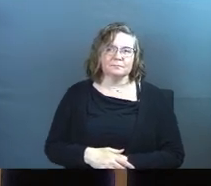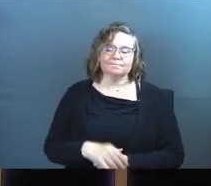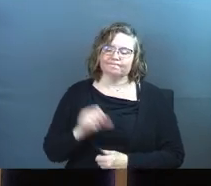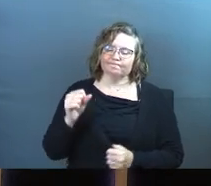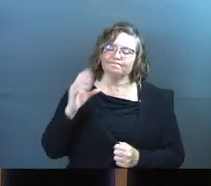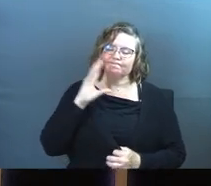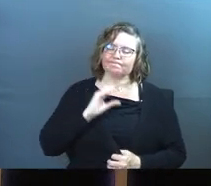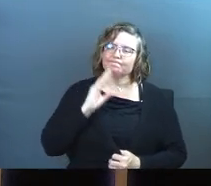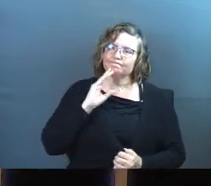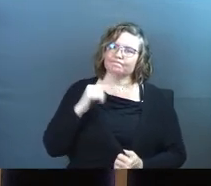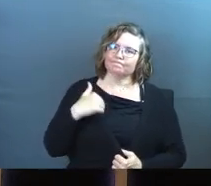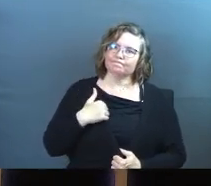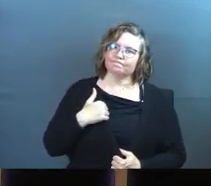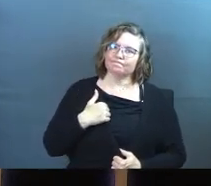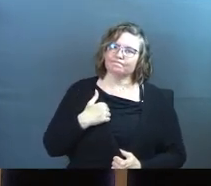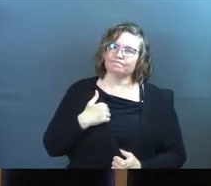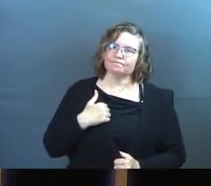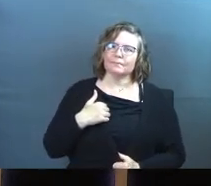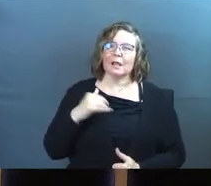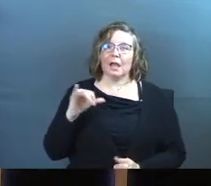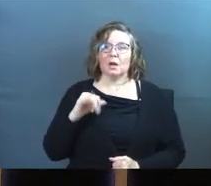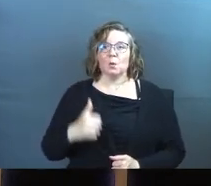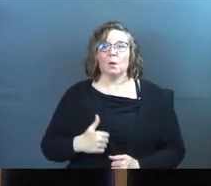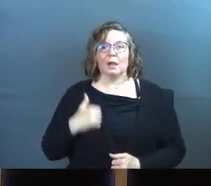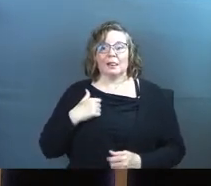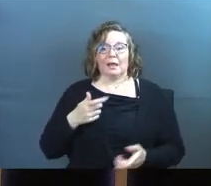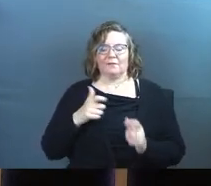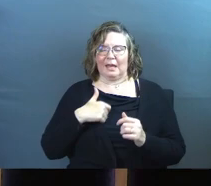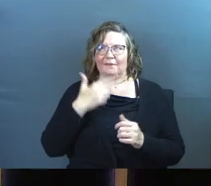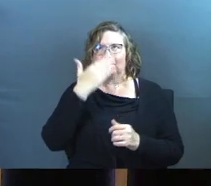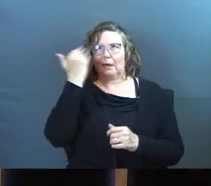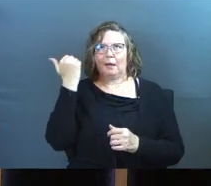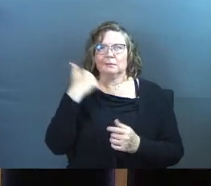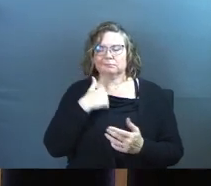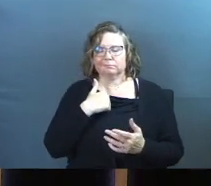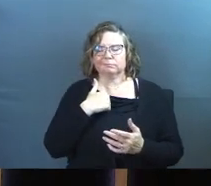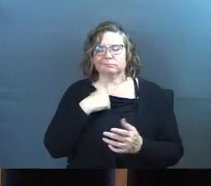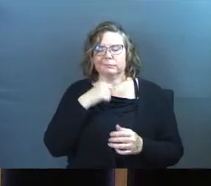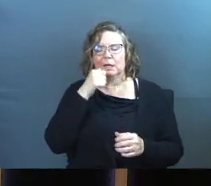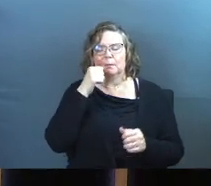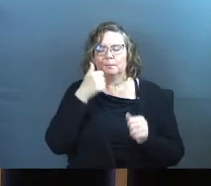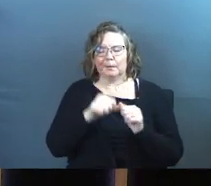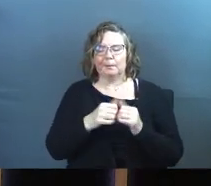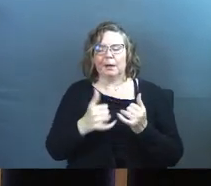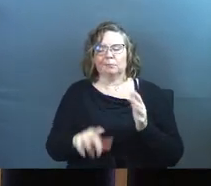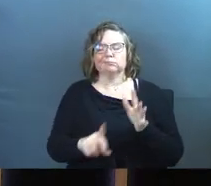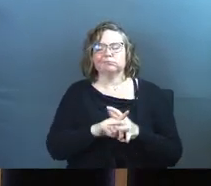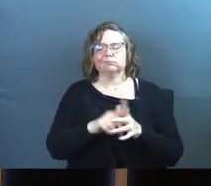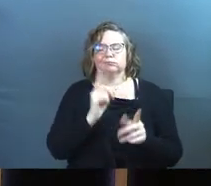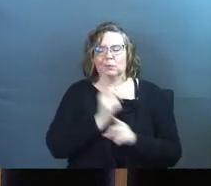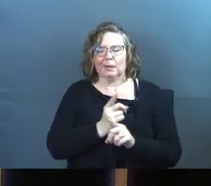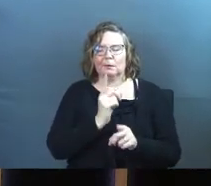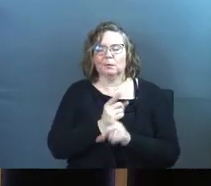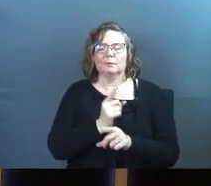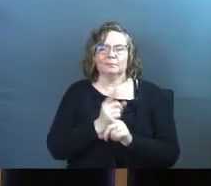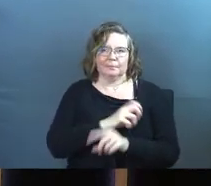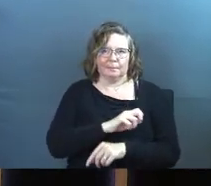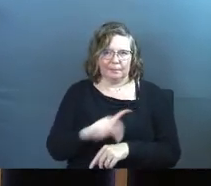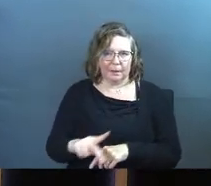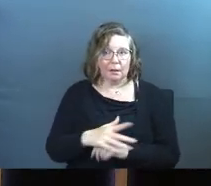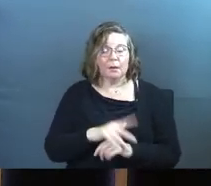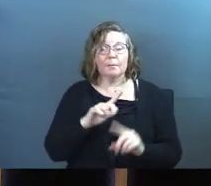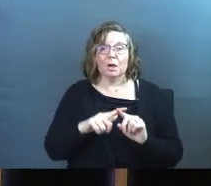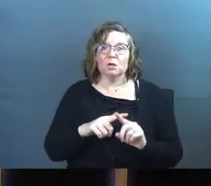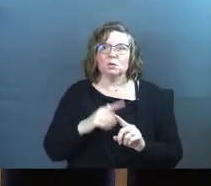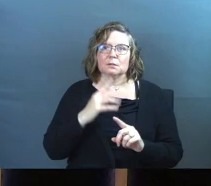Yep, I've been there and it was life-giving. I kind of forgot. I'm appreciating the reminder. I need to get back to that. But